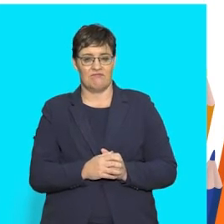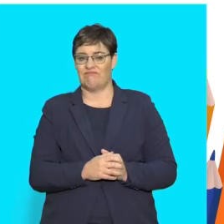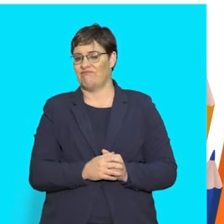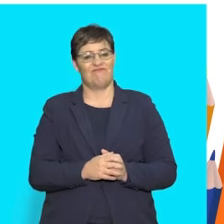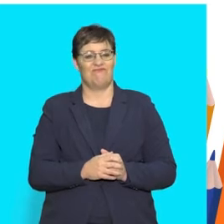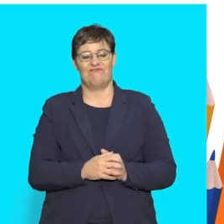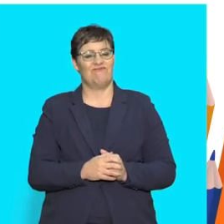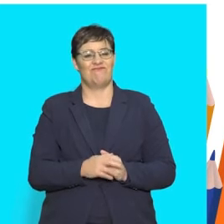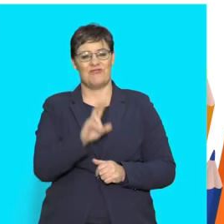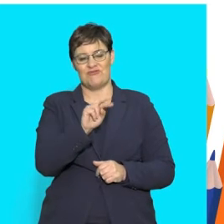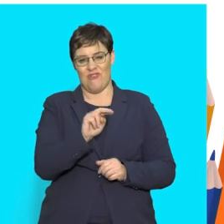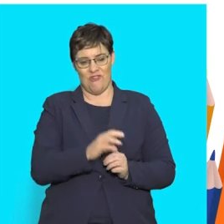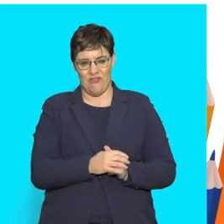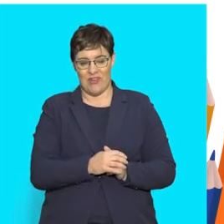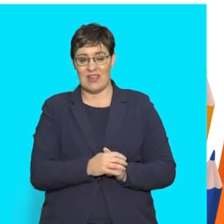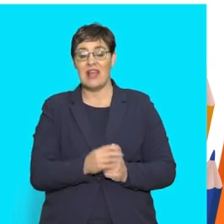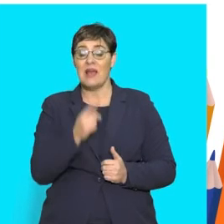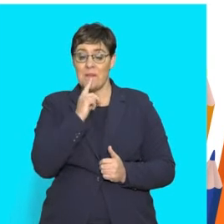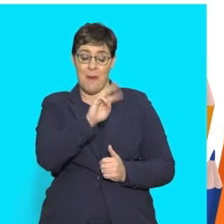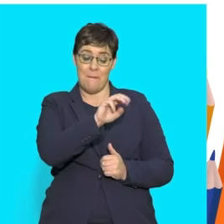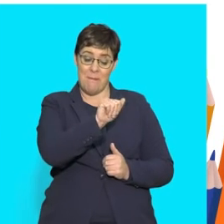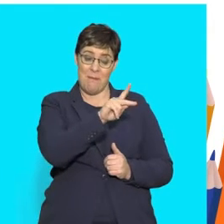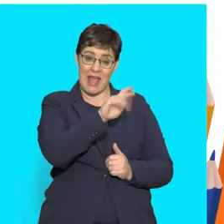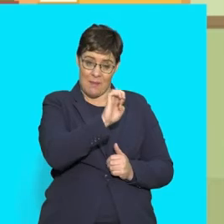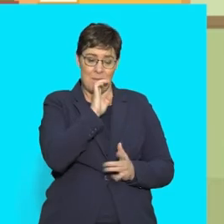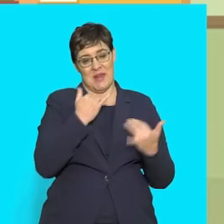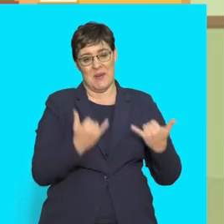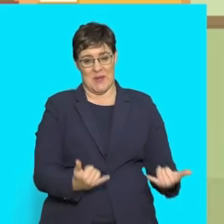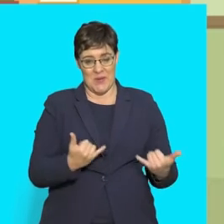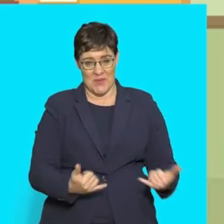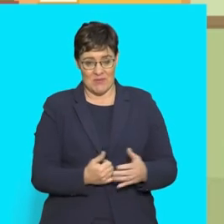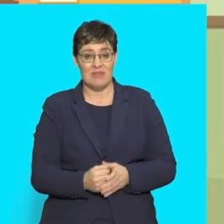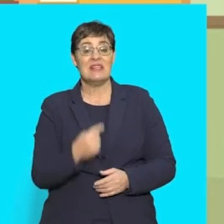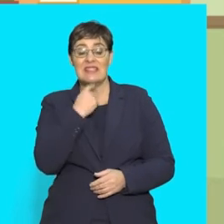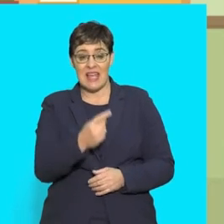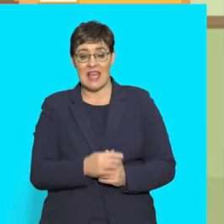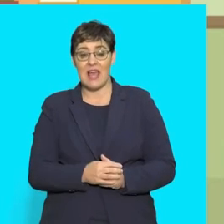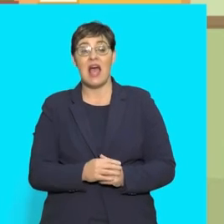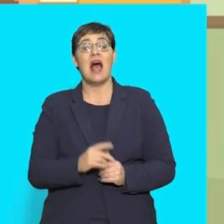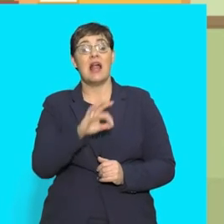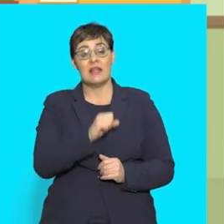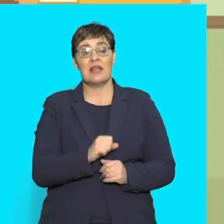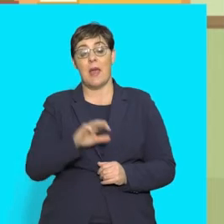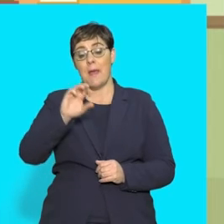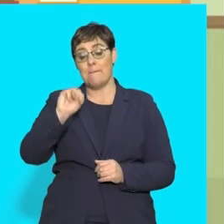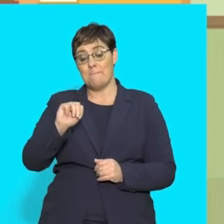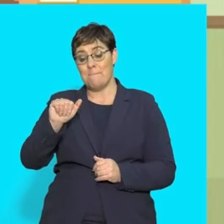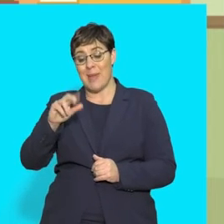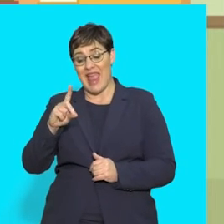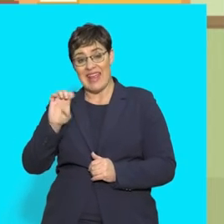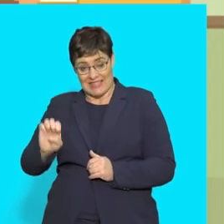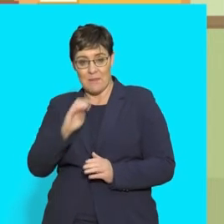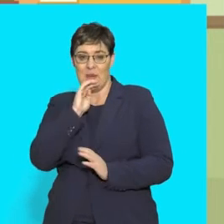That's right! 16. It's not. 17. It is in the present tense. 17. It should have said, the alarm made a beeping